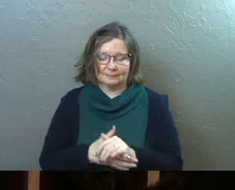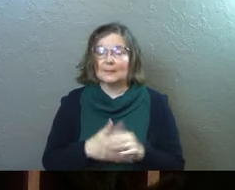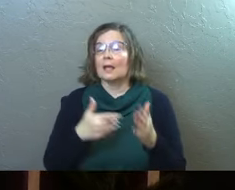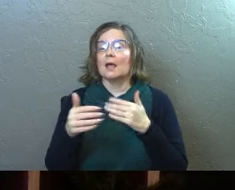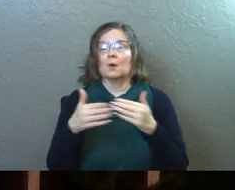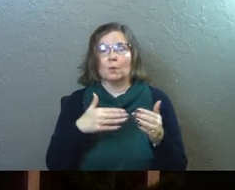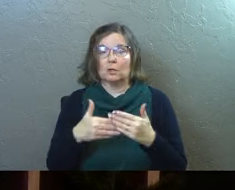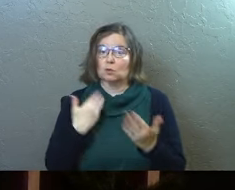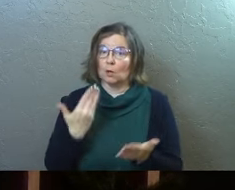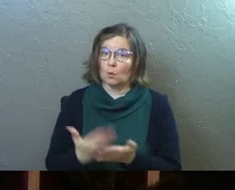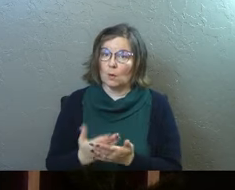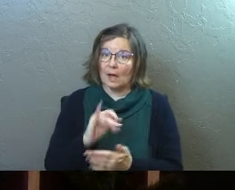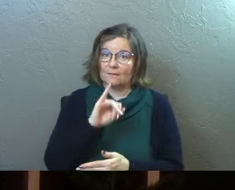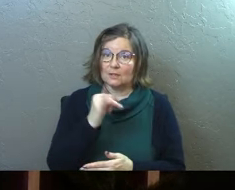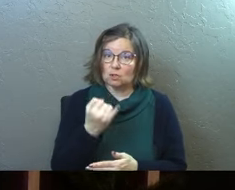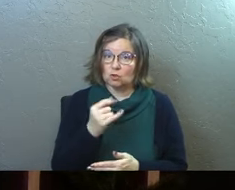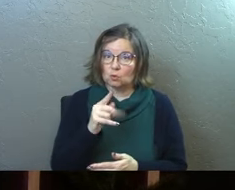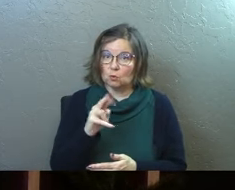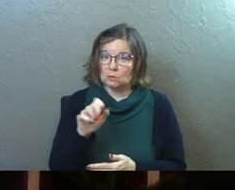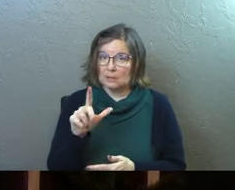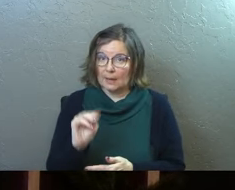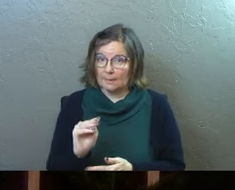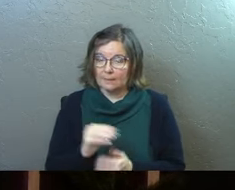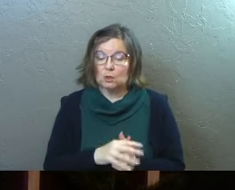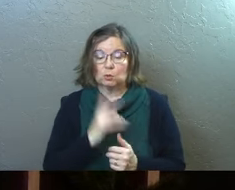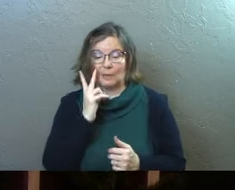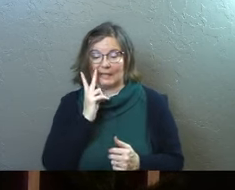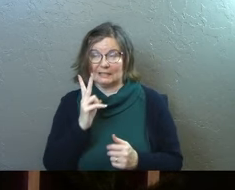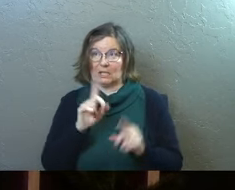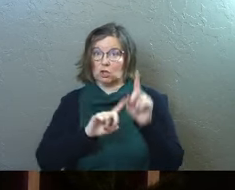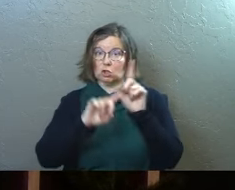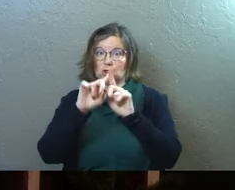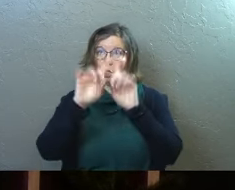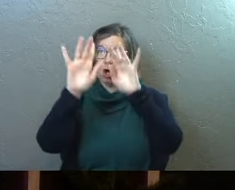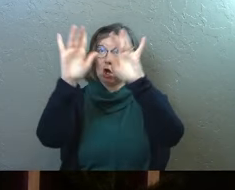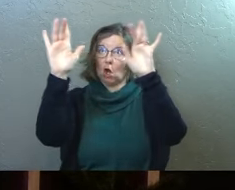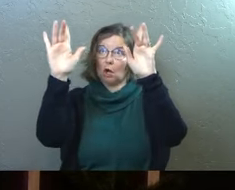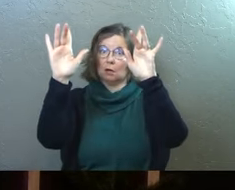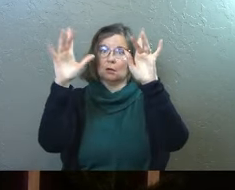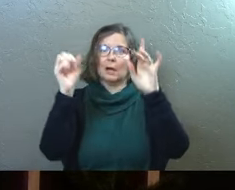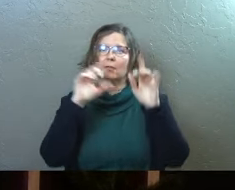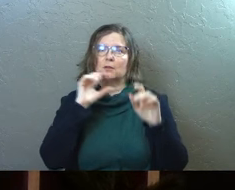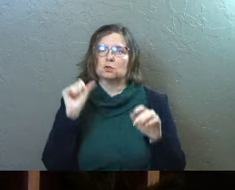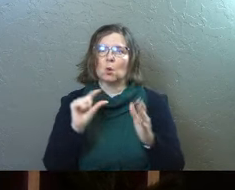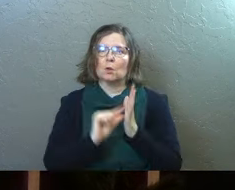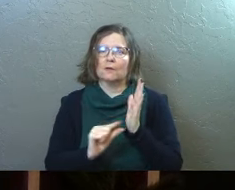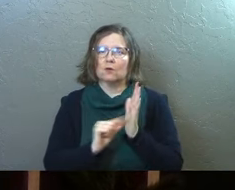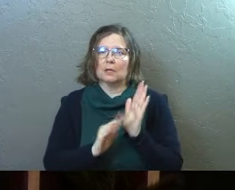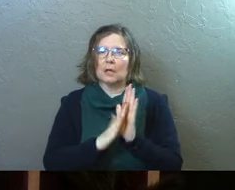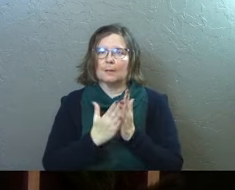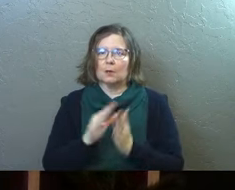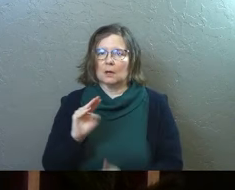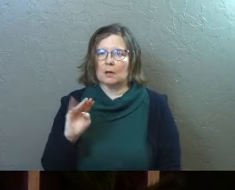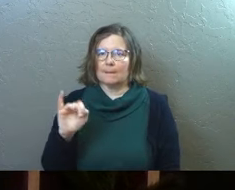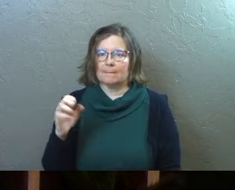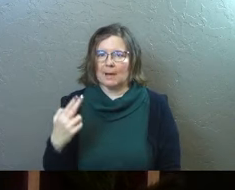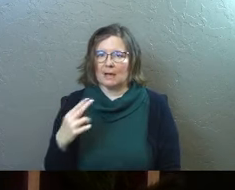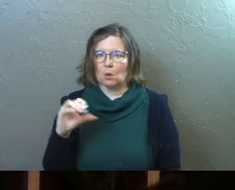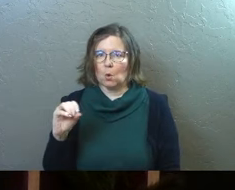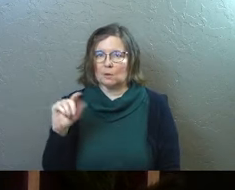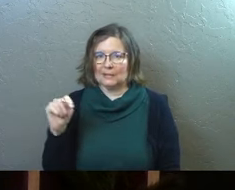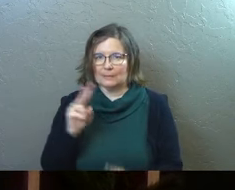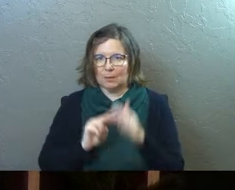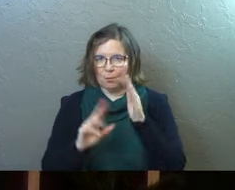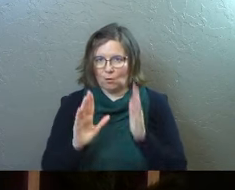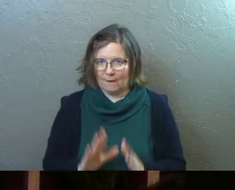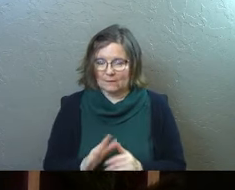But anyway, so they arrive in Jerusalem. So they had seen this star and there's there's an old verse in the book of Micah. He's an old Testament